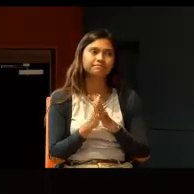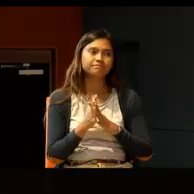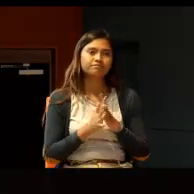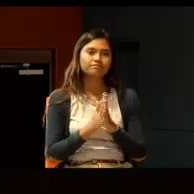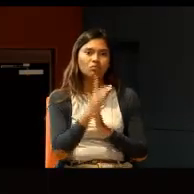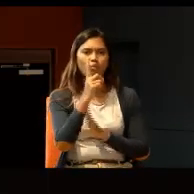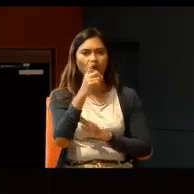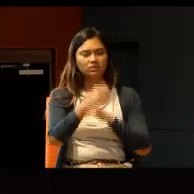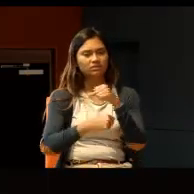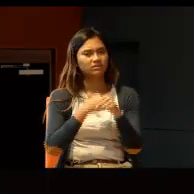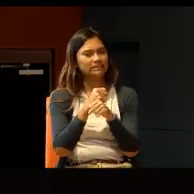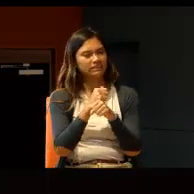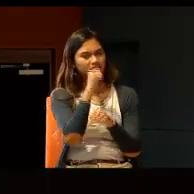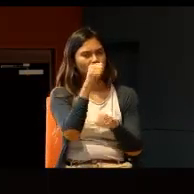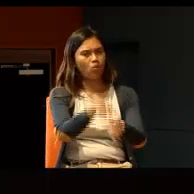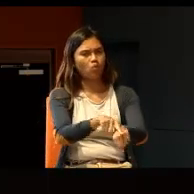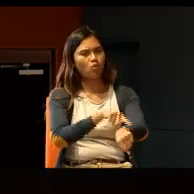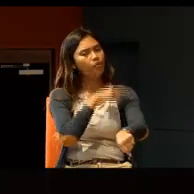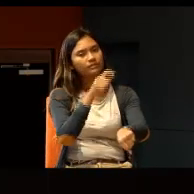one year is not a very long time.